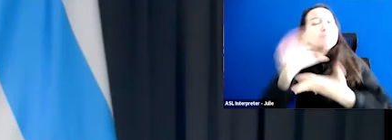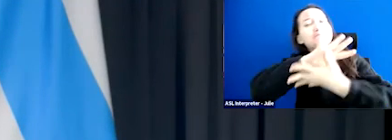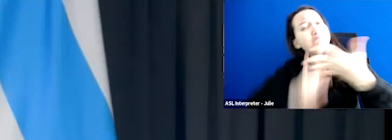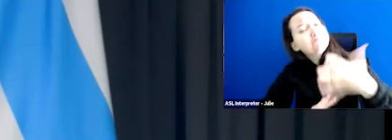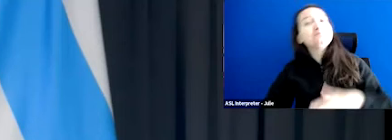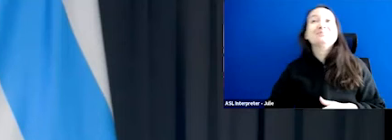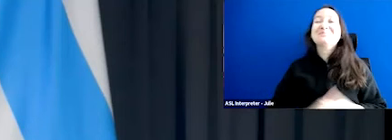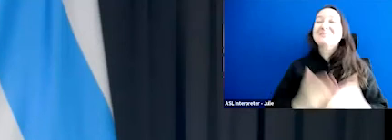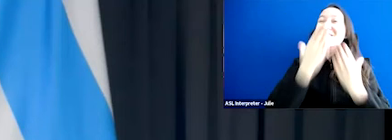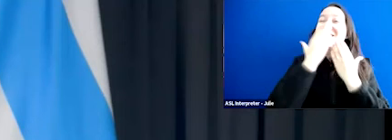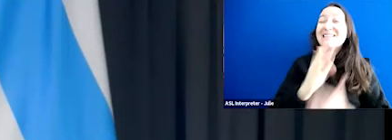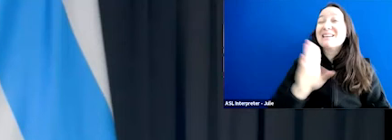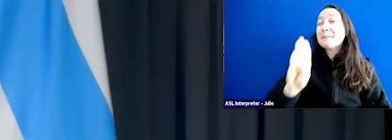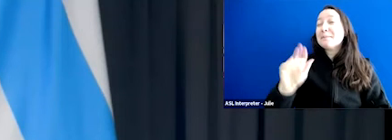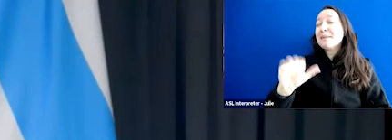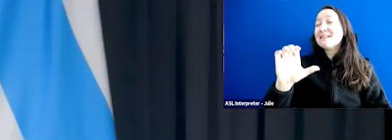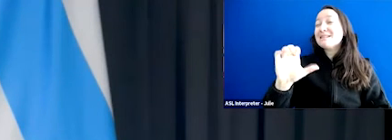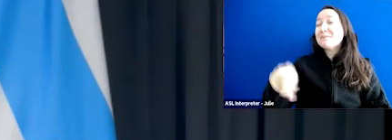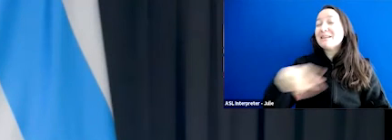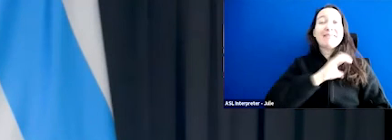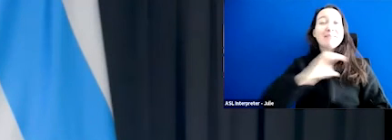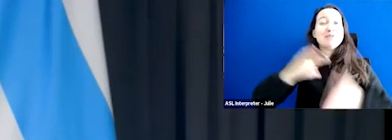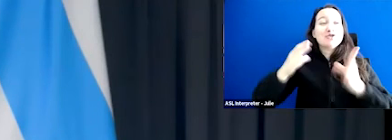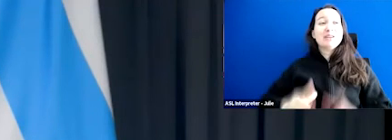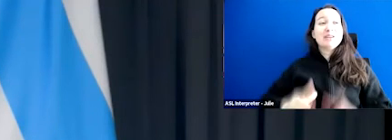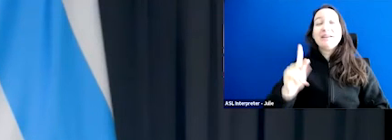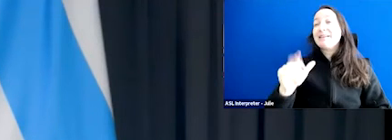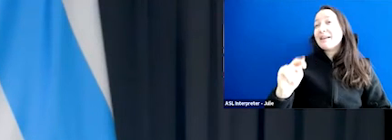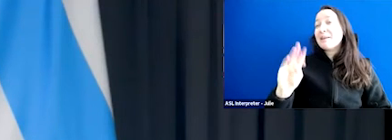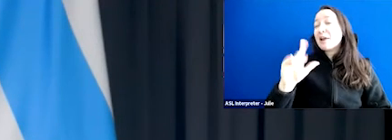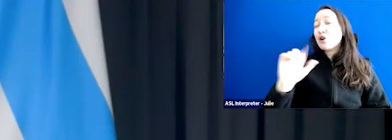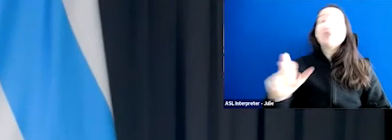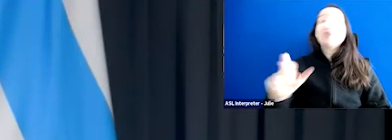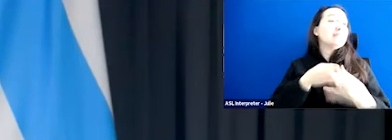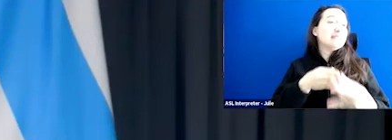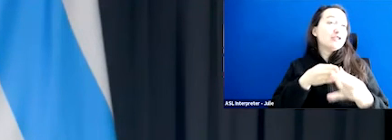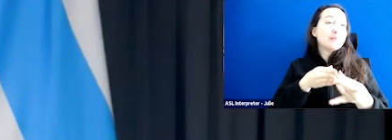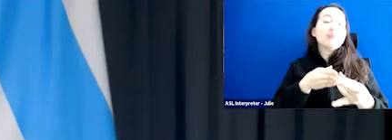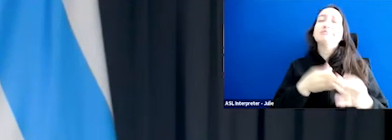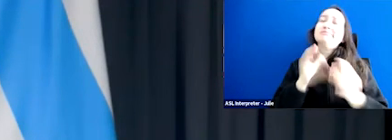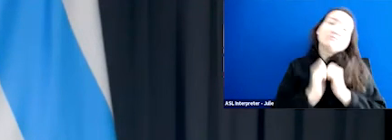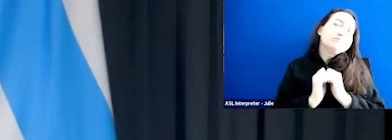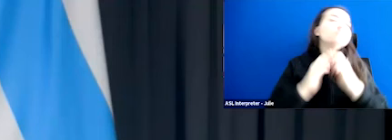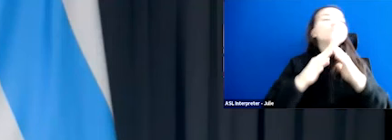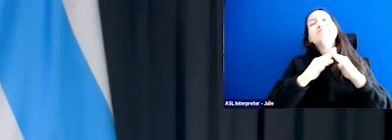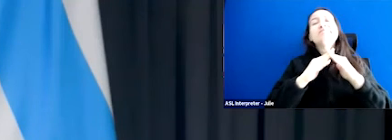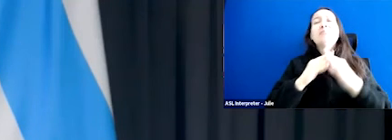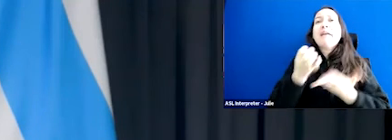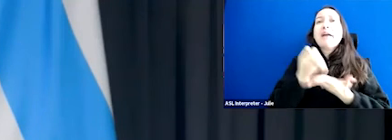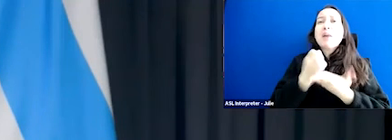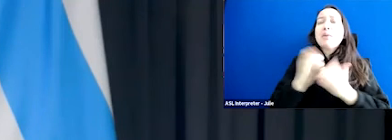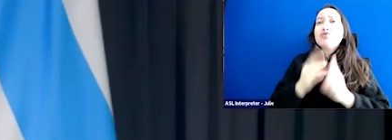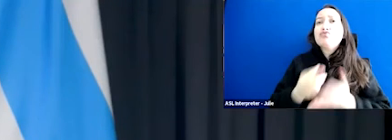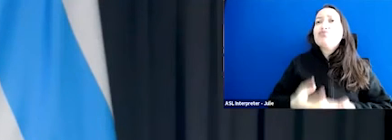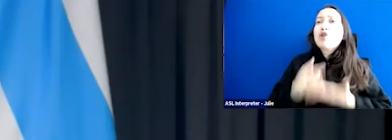I want to thank BACP Commissioner Ken Meyer for his leadership and for spearheading economic recovery